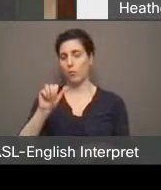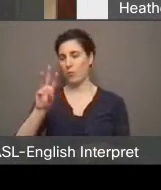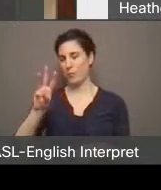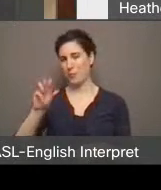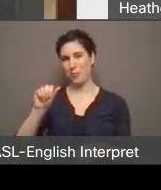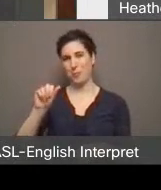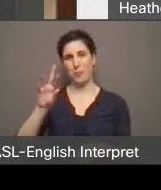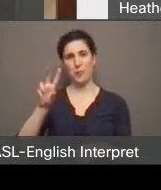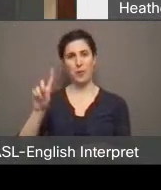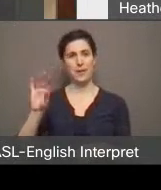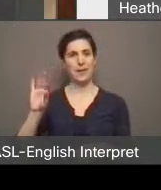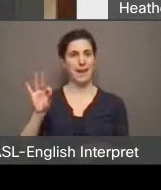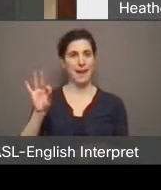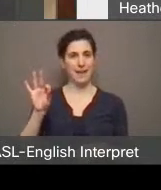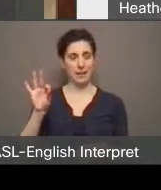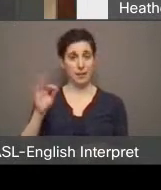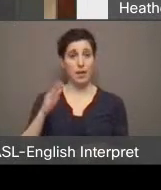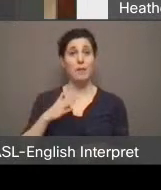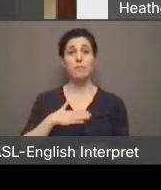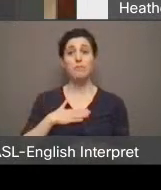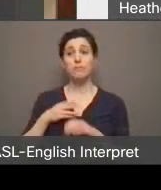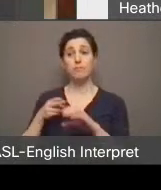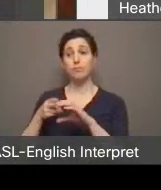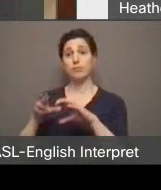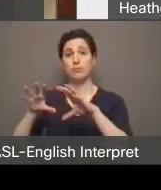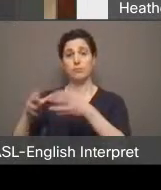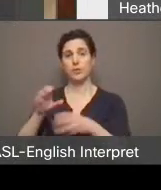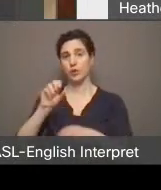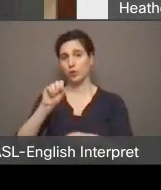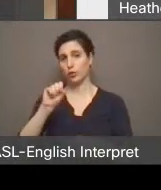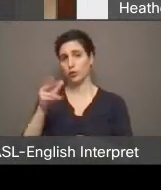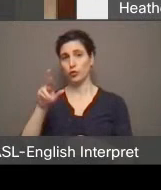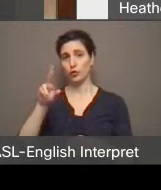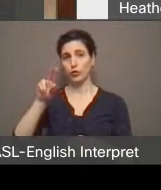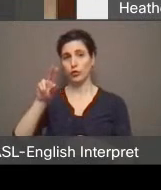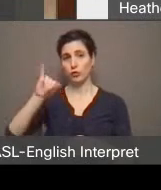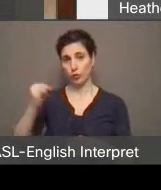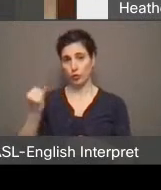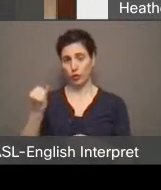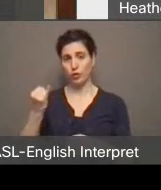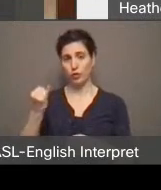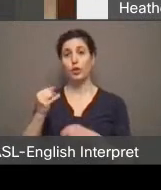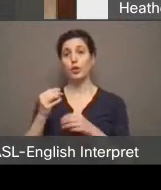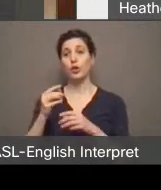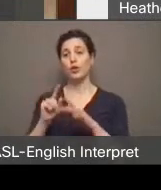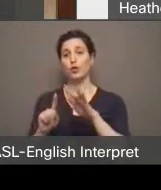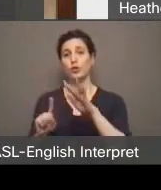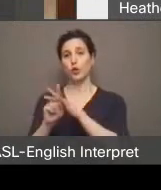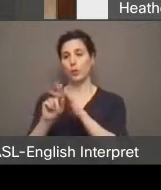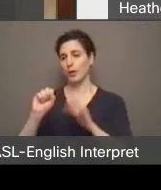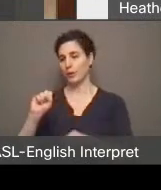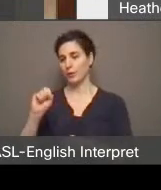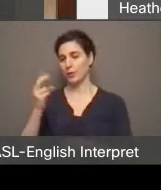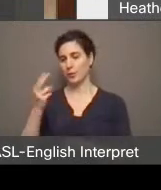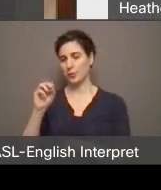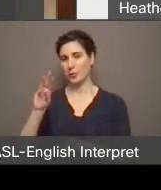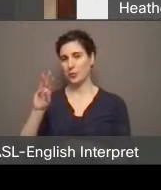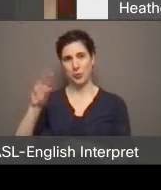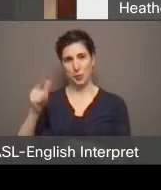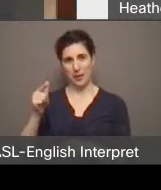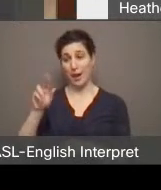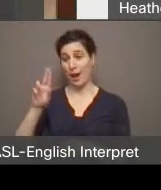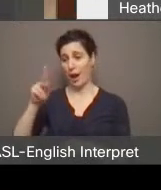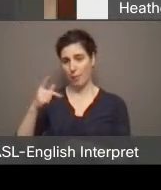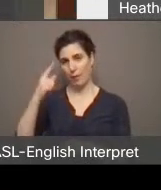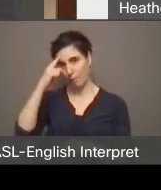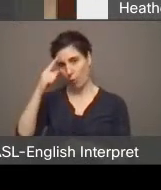I'm a part of an organization called SURGE, which stands for Showing Up for Racial Justice. And I work full time. But